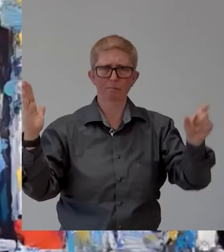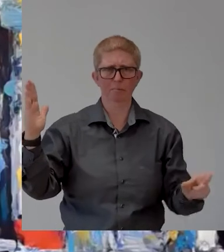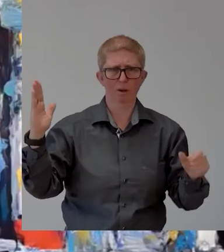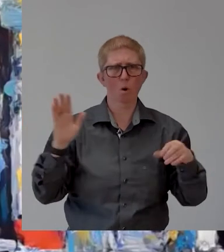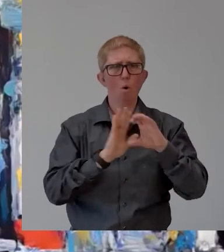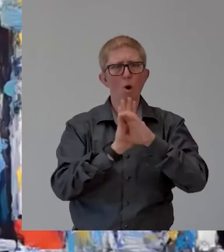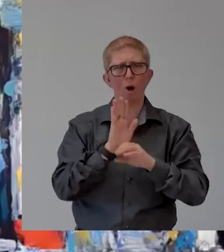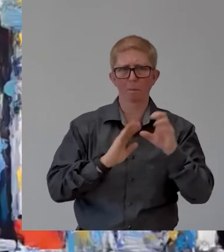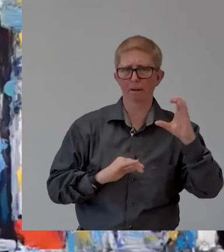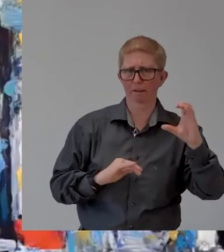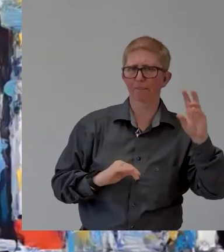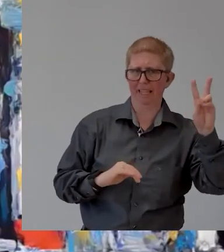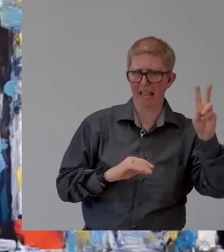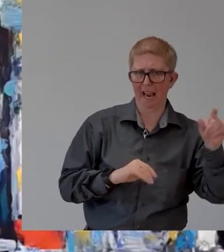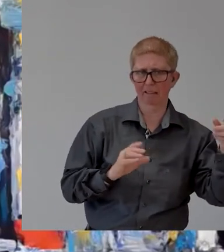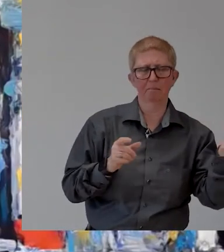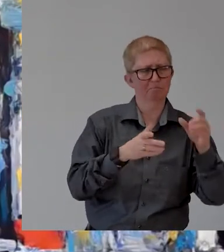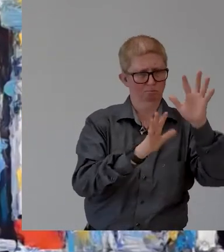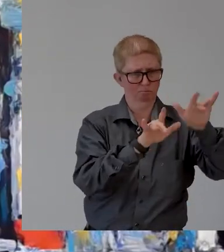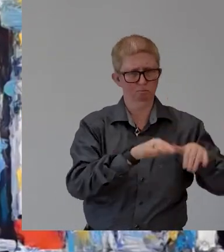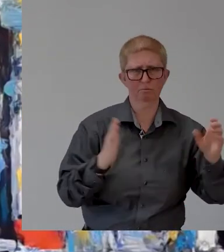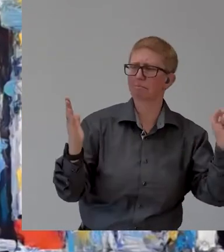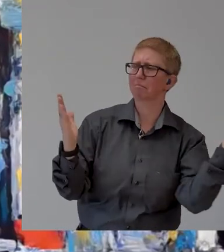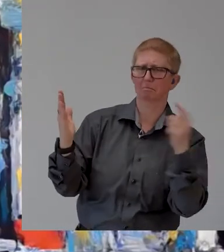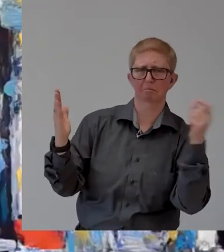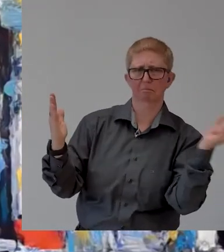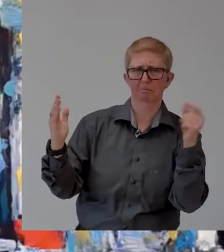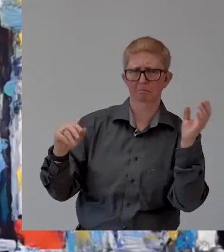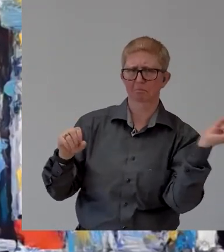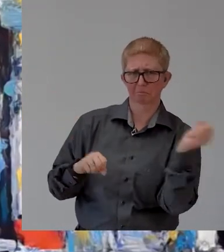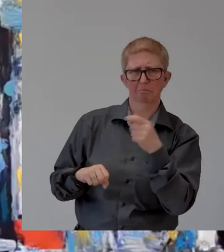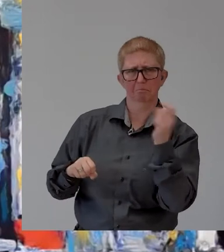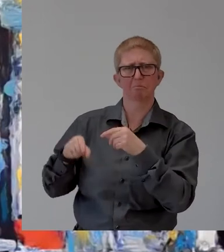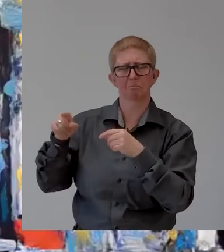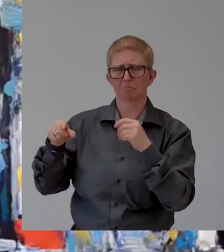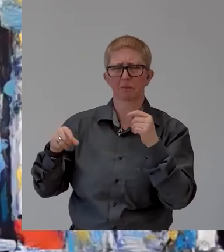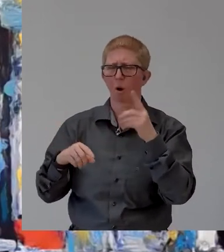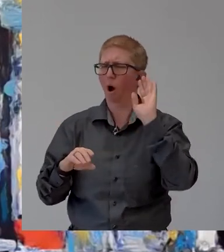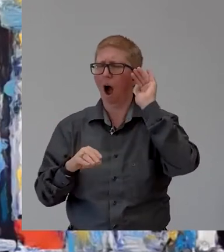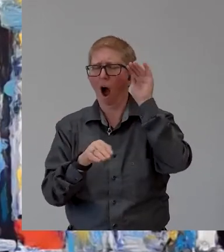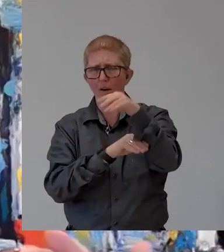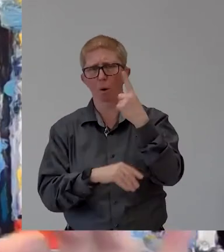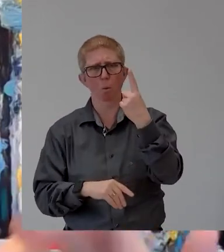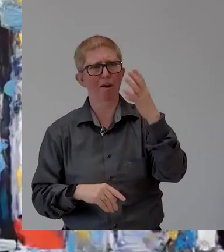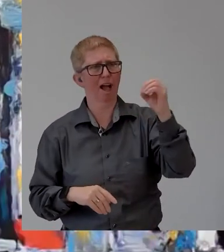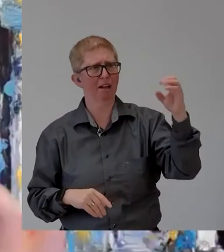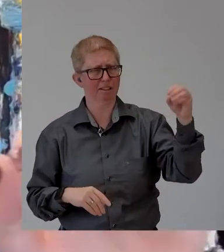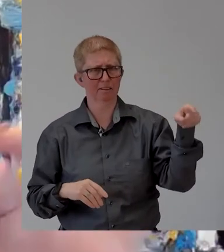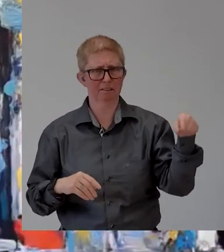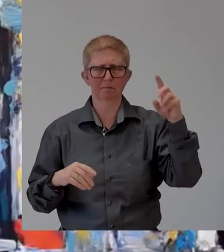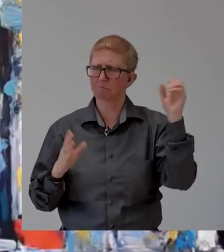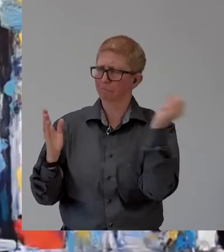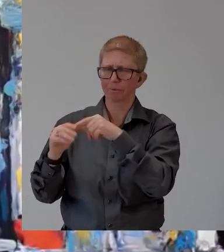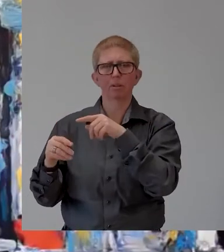looked at hundreds of cvs that were received and they usually scam through them with a systematically